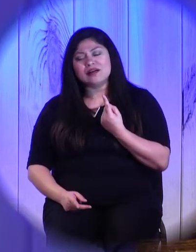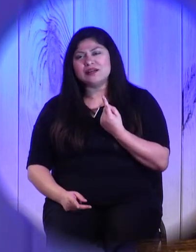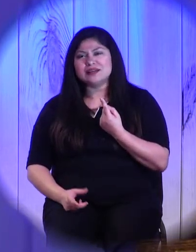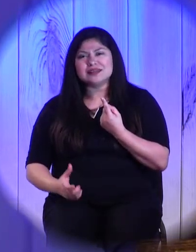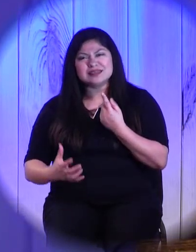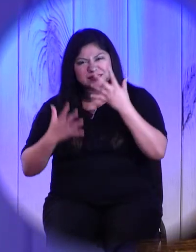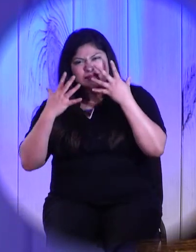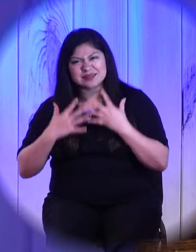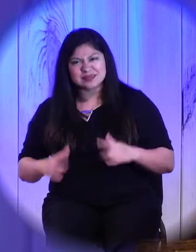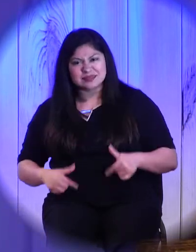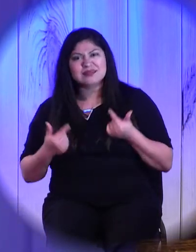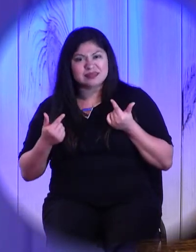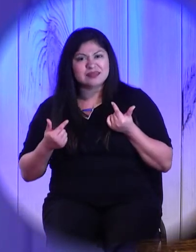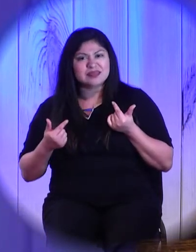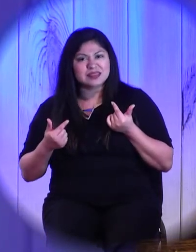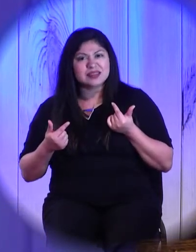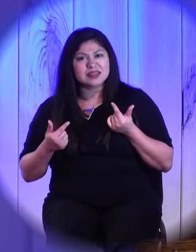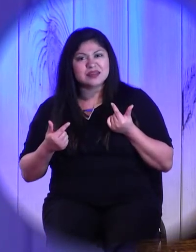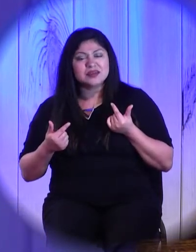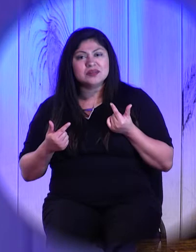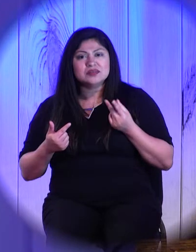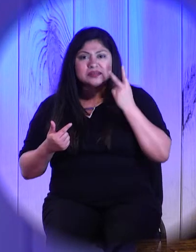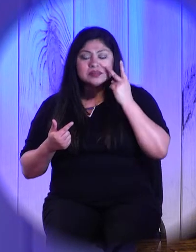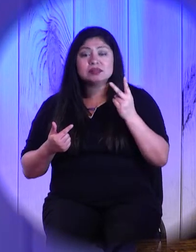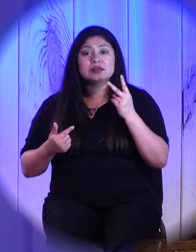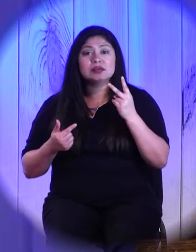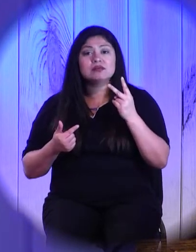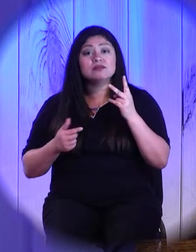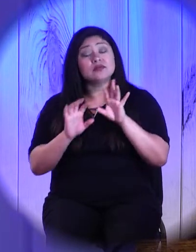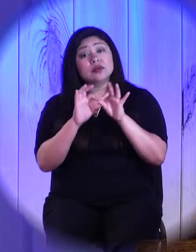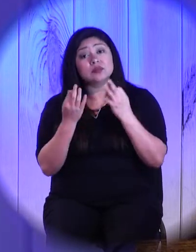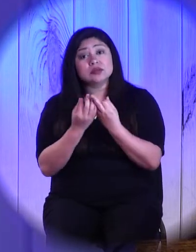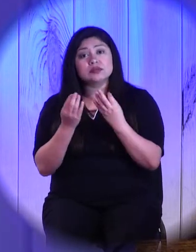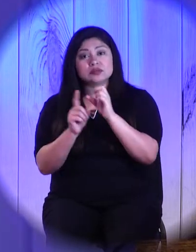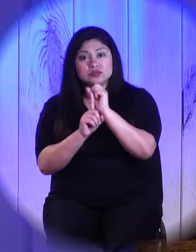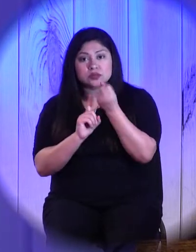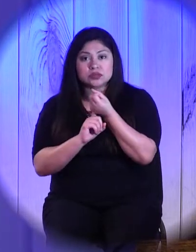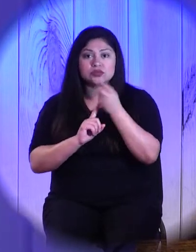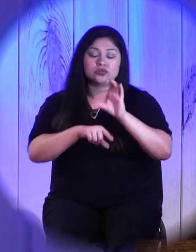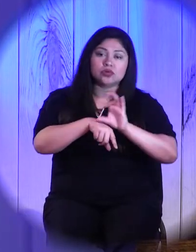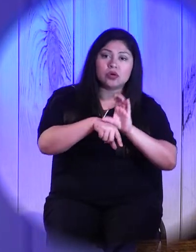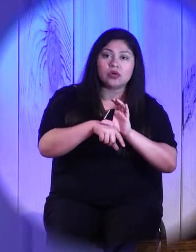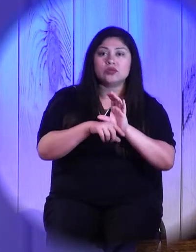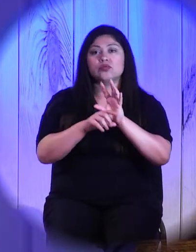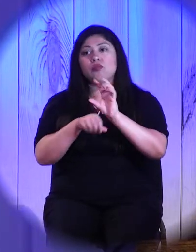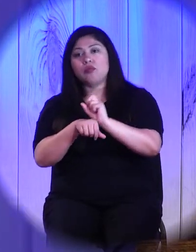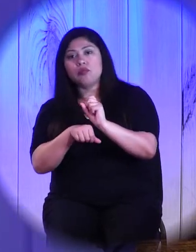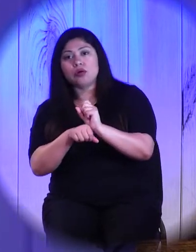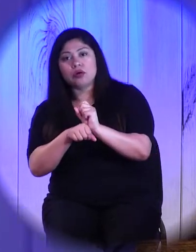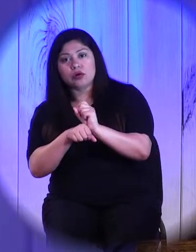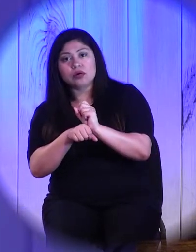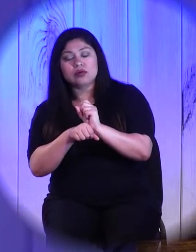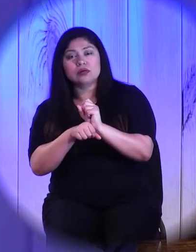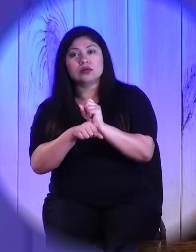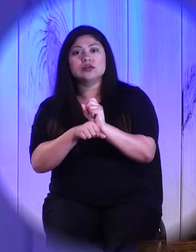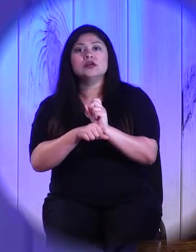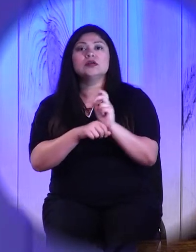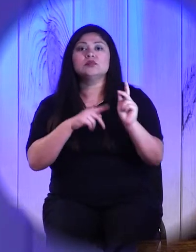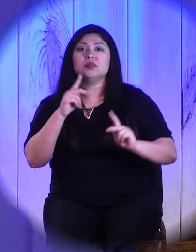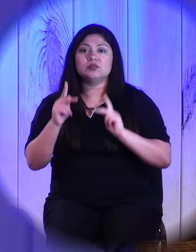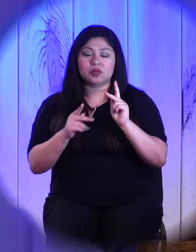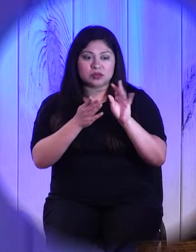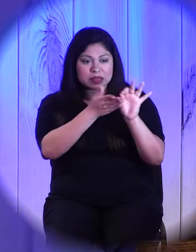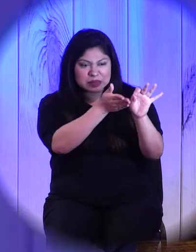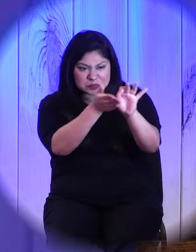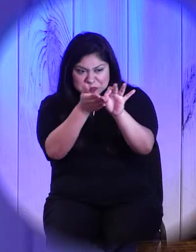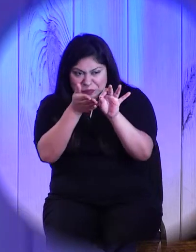there, right, in family situations or workplaces or even in churches where it seems like everyone is keeping score on one